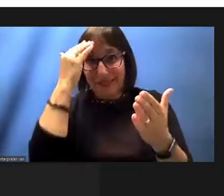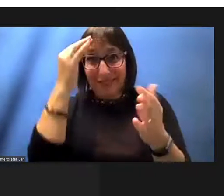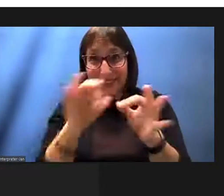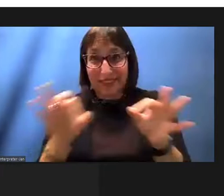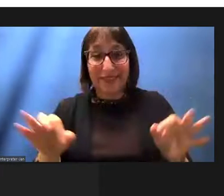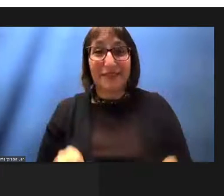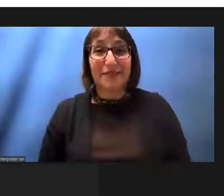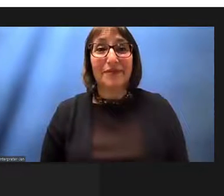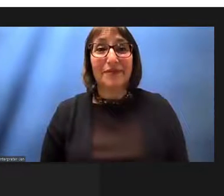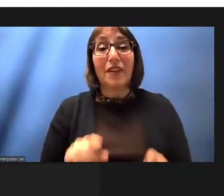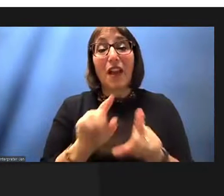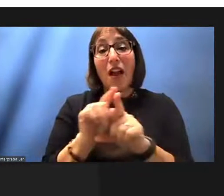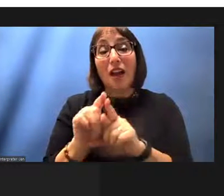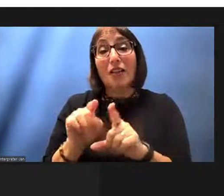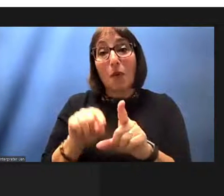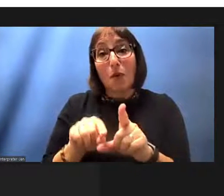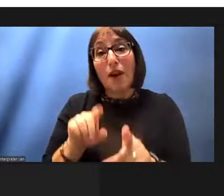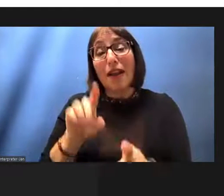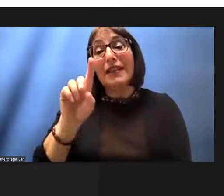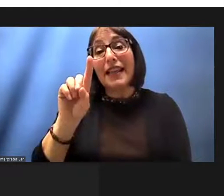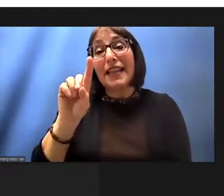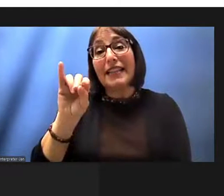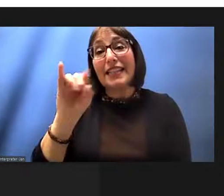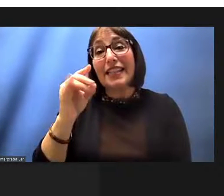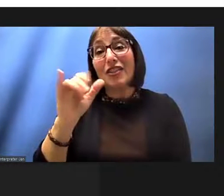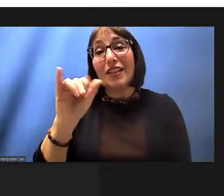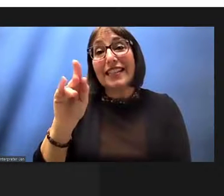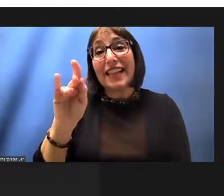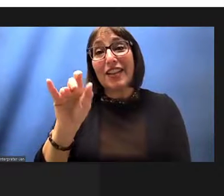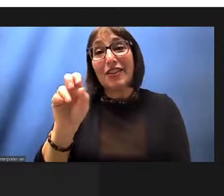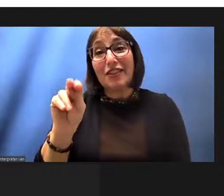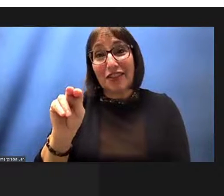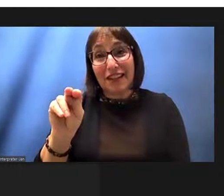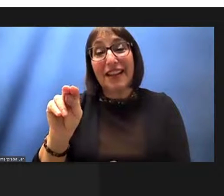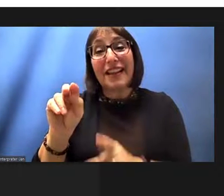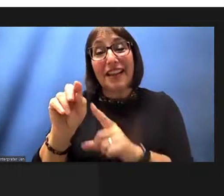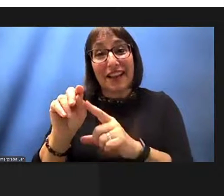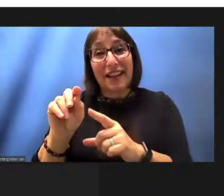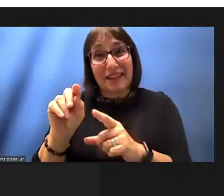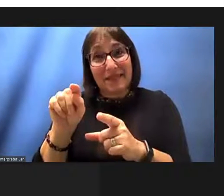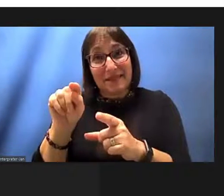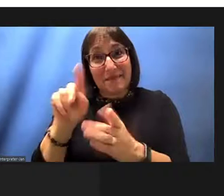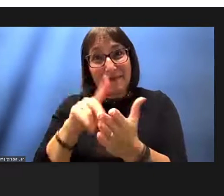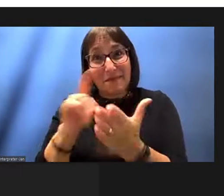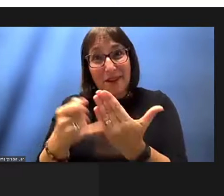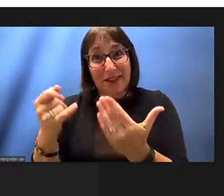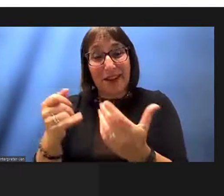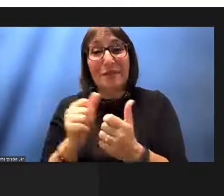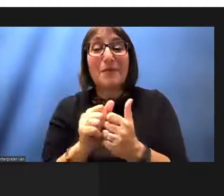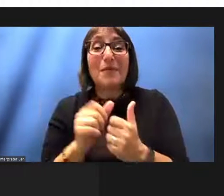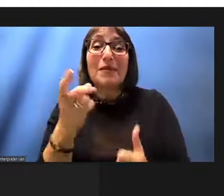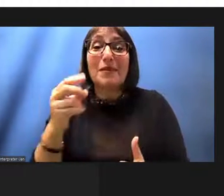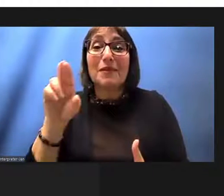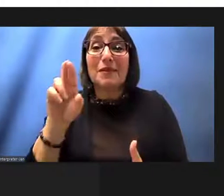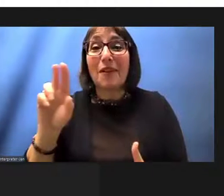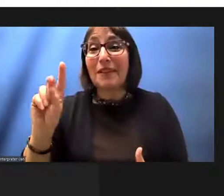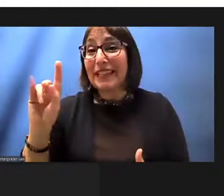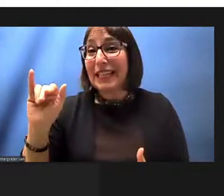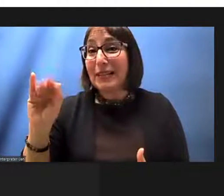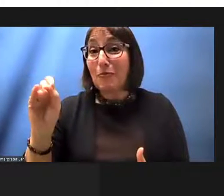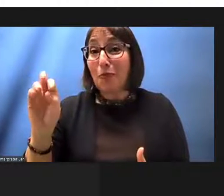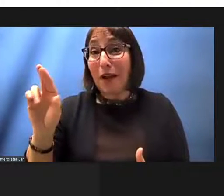hawaiian digitization project with dr kimura my boss and we're happy to be here this evening